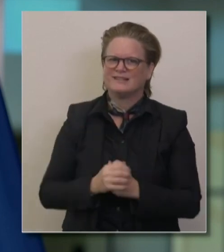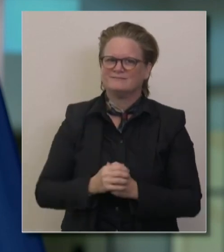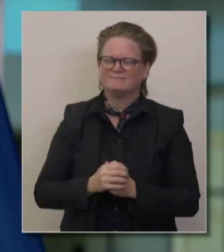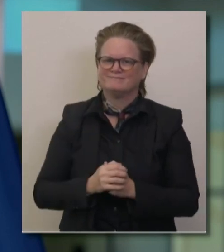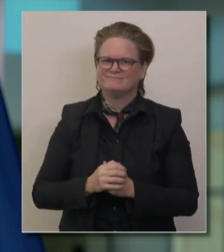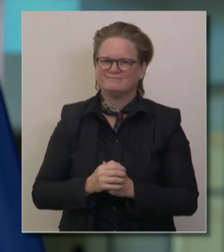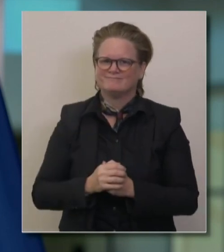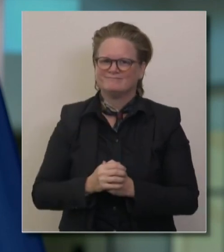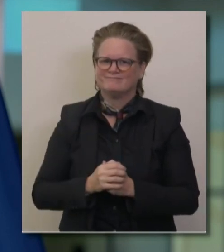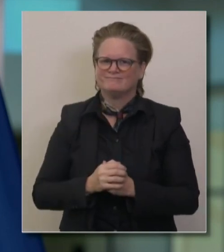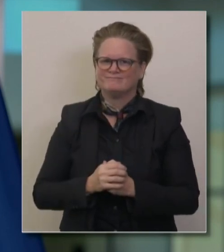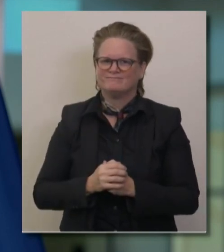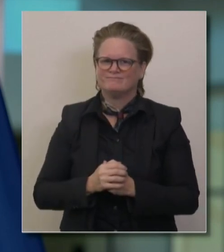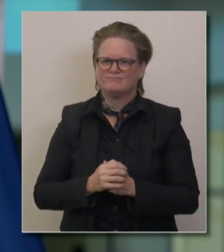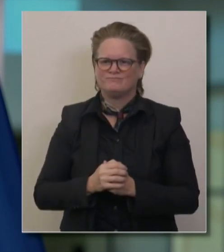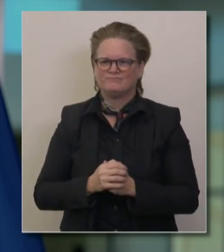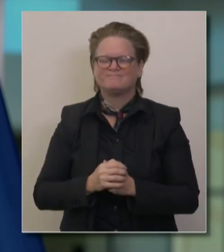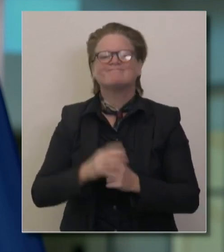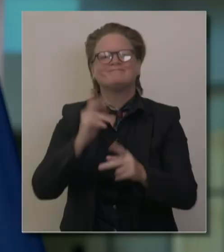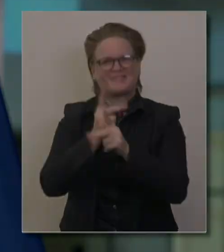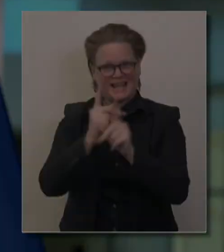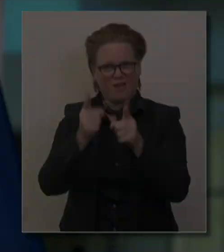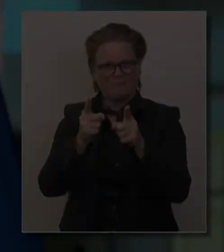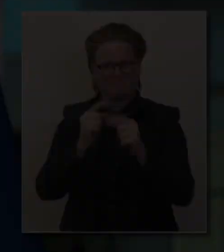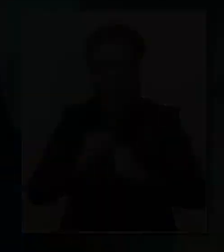.ca.gov. Take care, everybody.